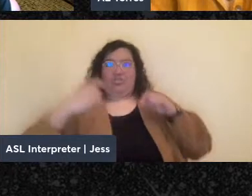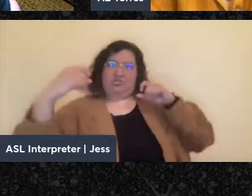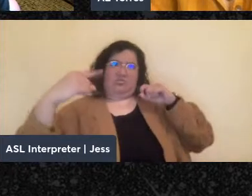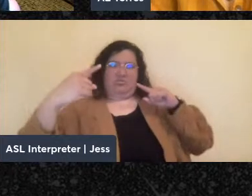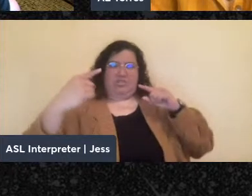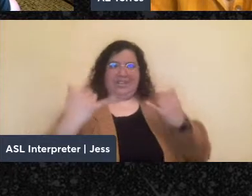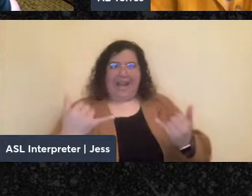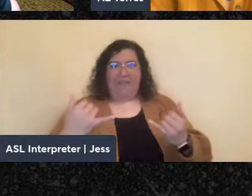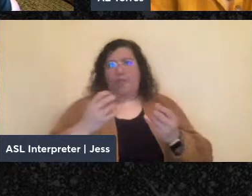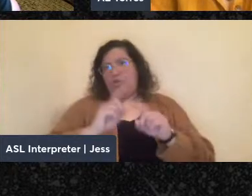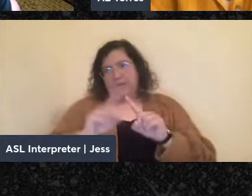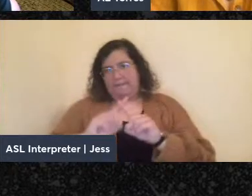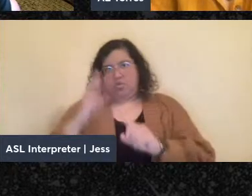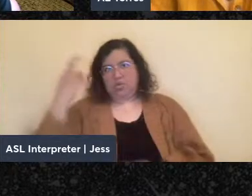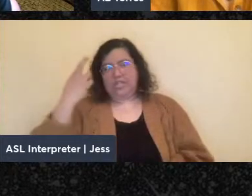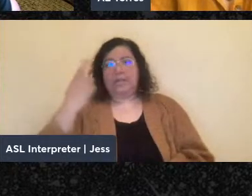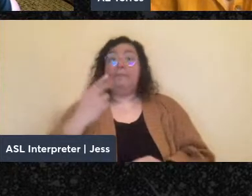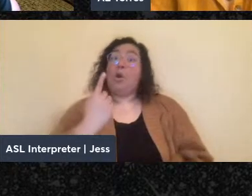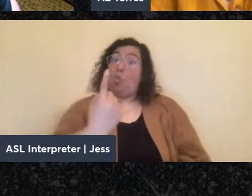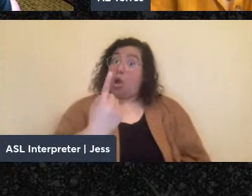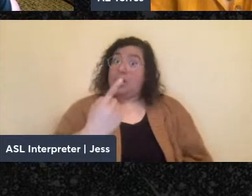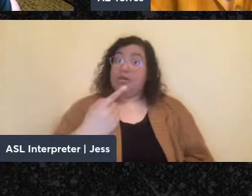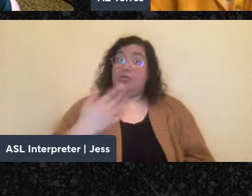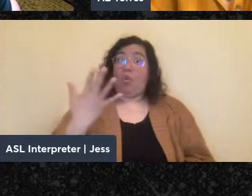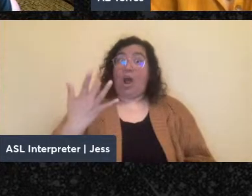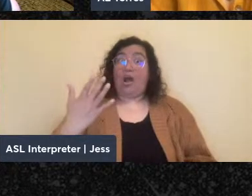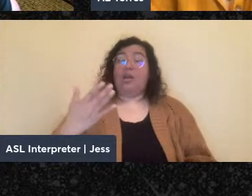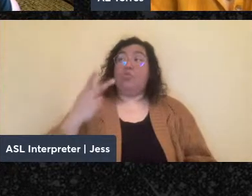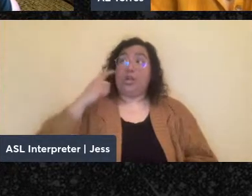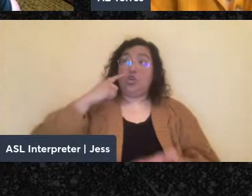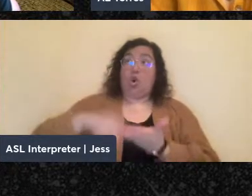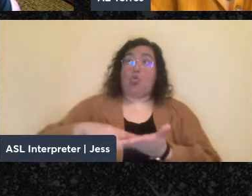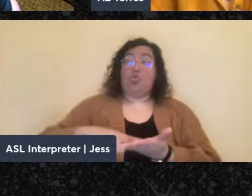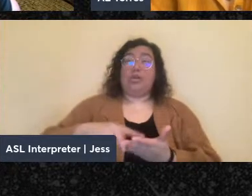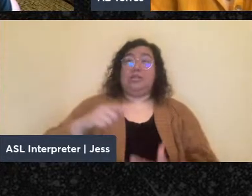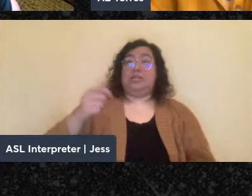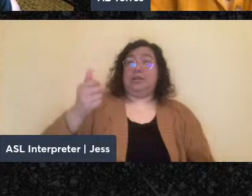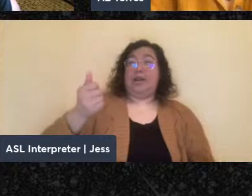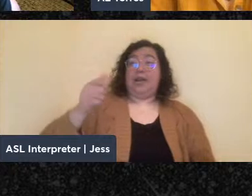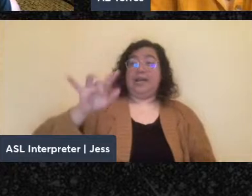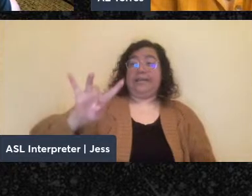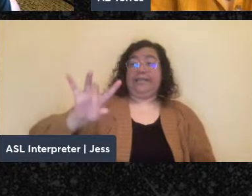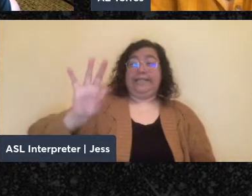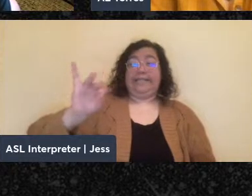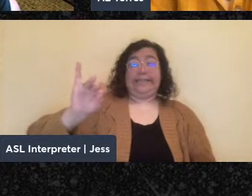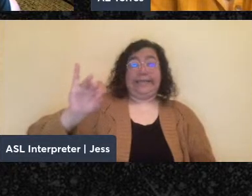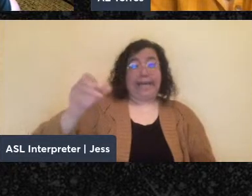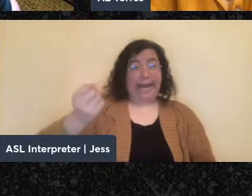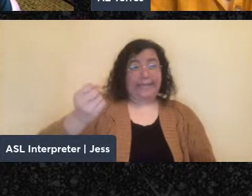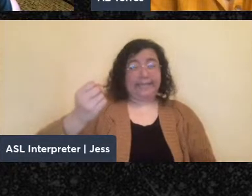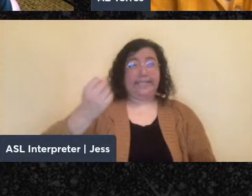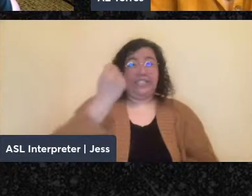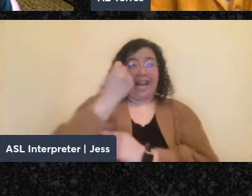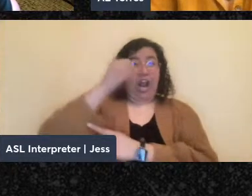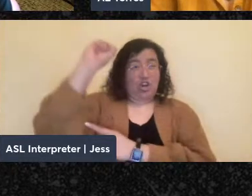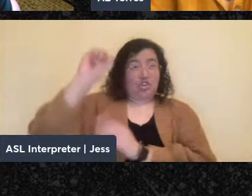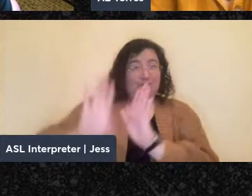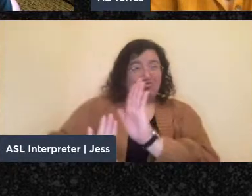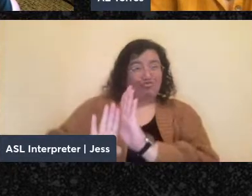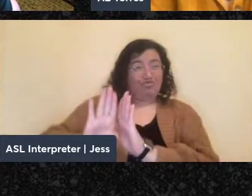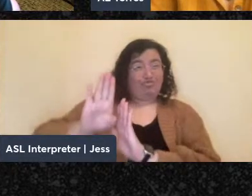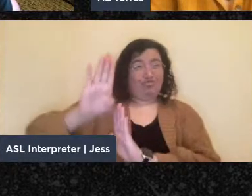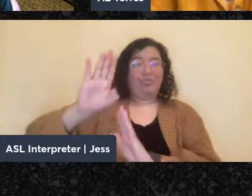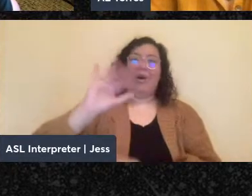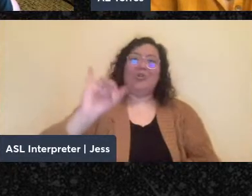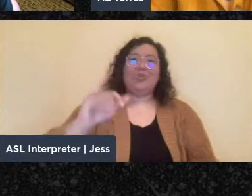because of the resonance between the height of anarchism and the 1890s, the Gilded Age and what we're facing now. And again,